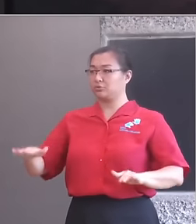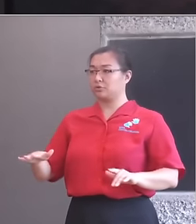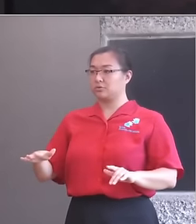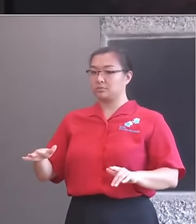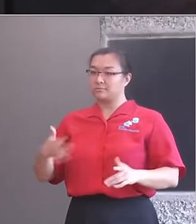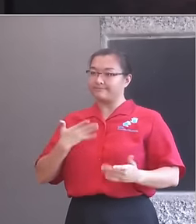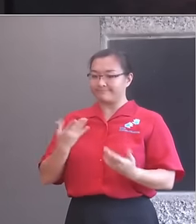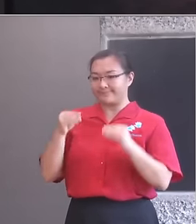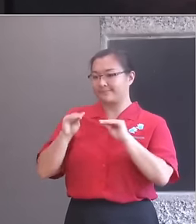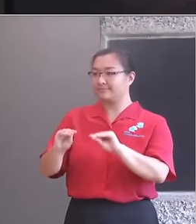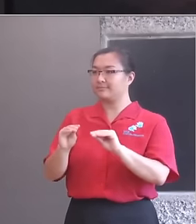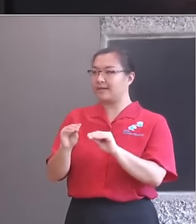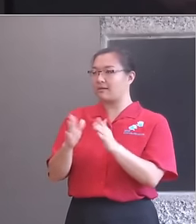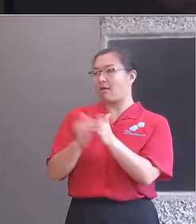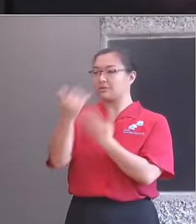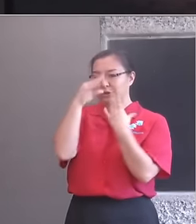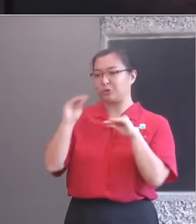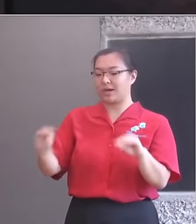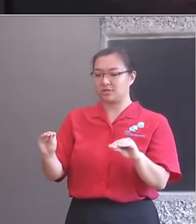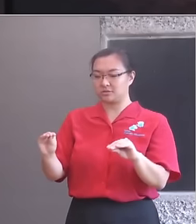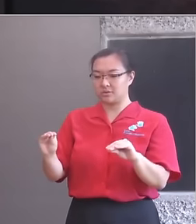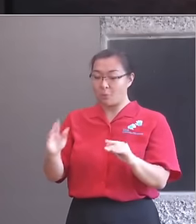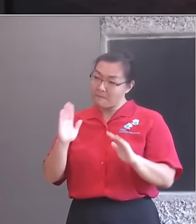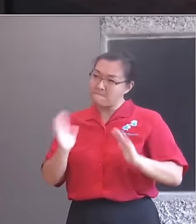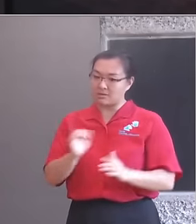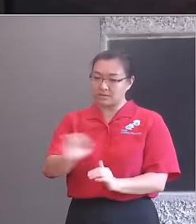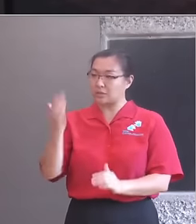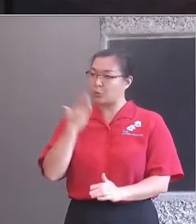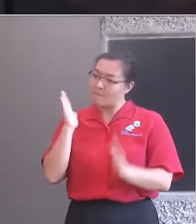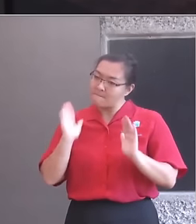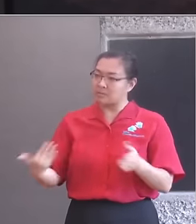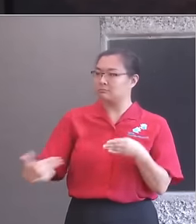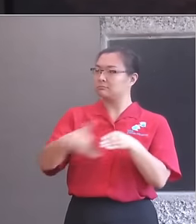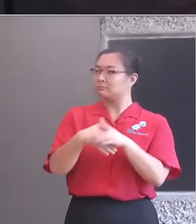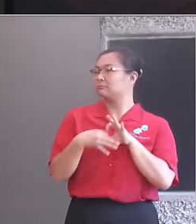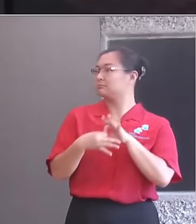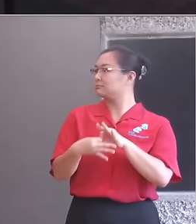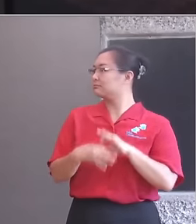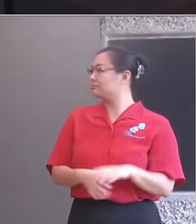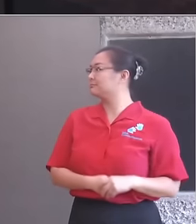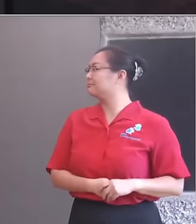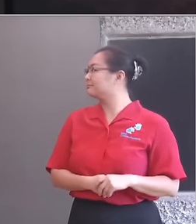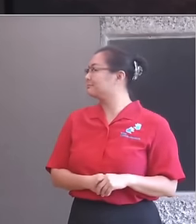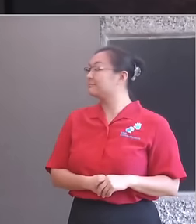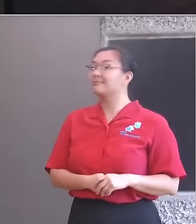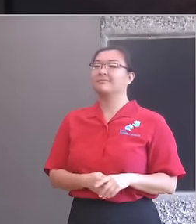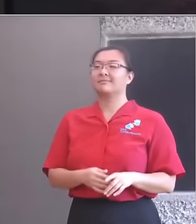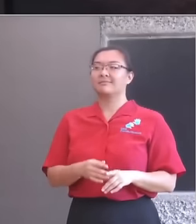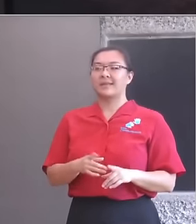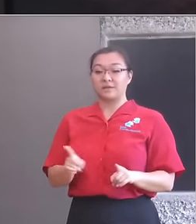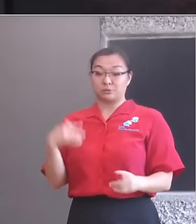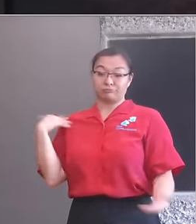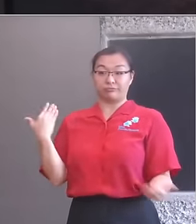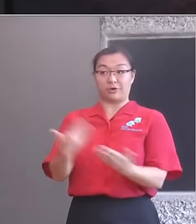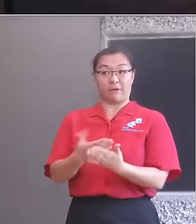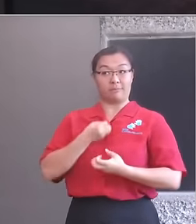schools. But as you'll have noticed, I'm not announcing new funds for this initiative. We know that